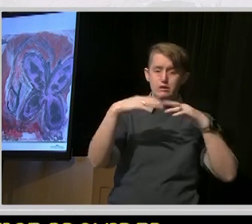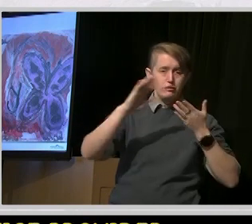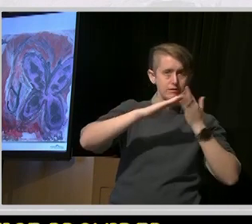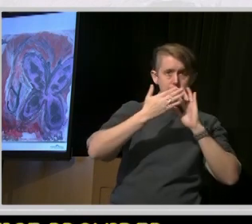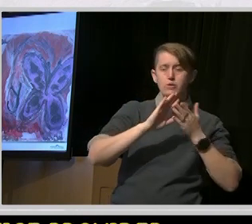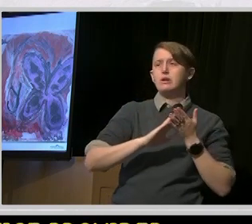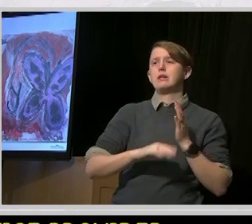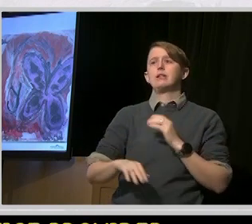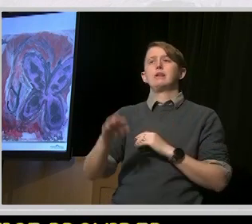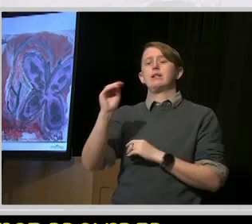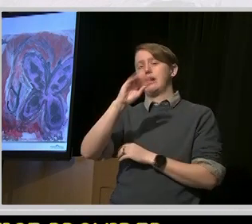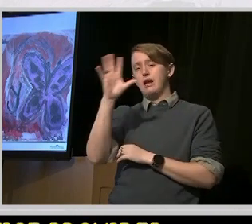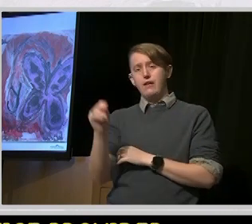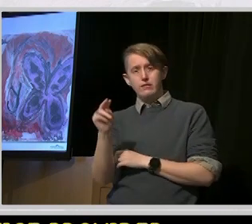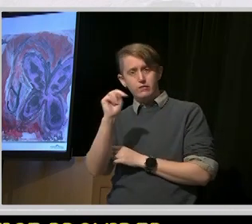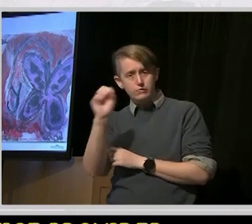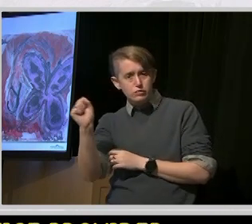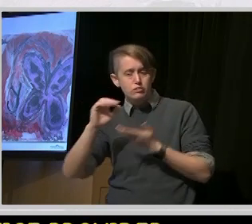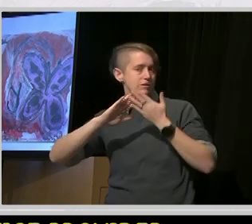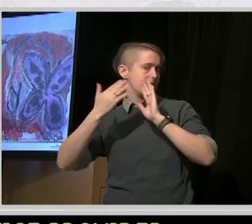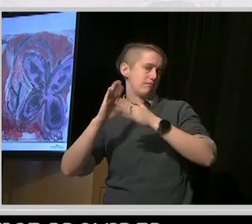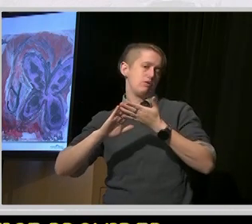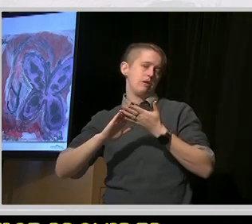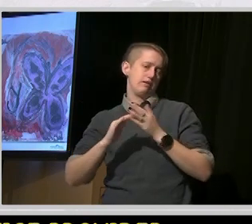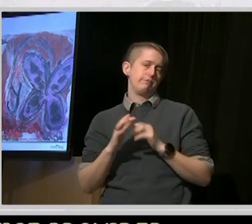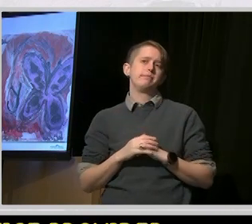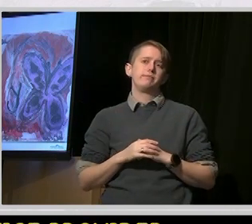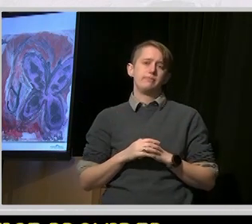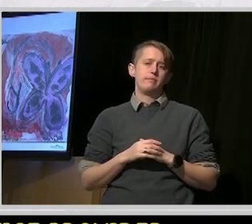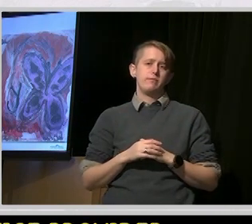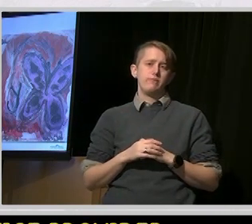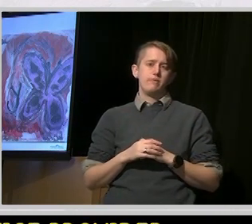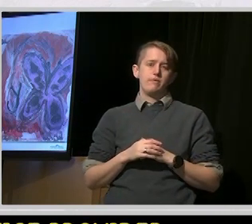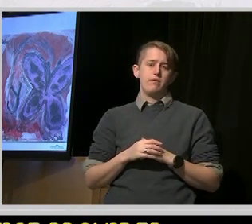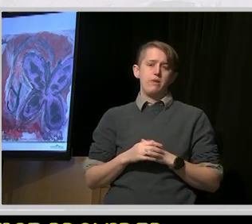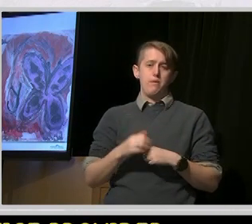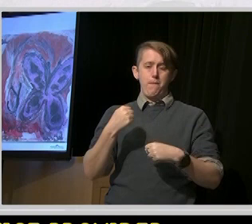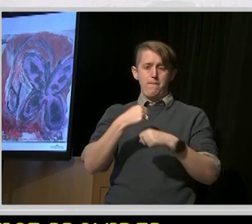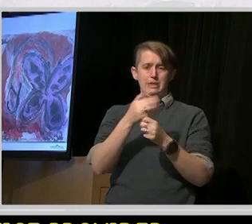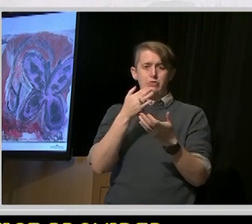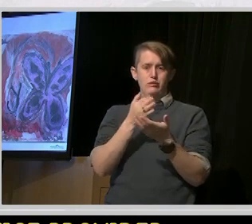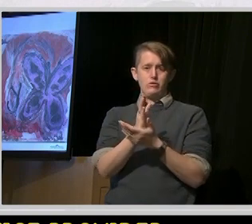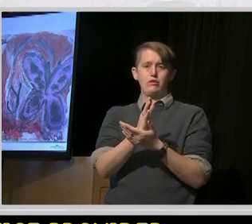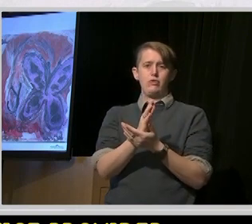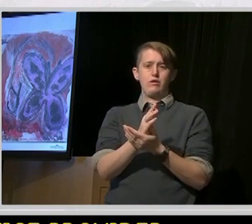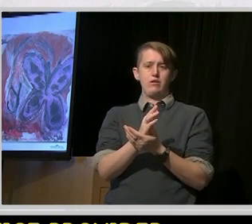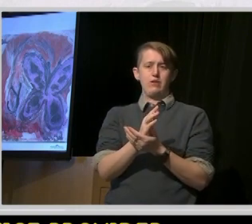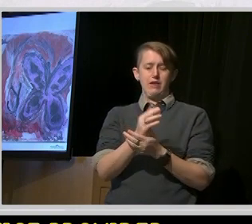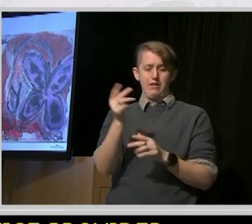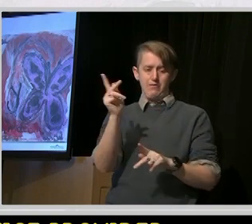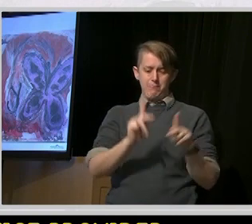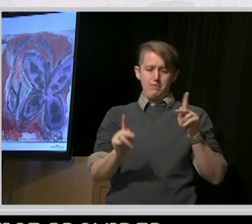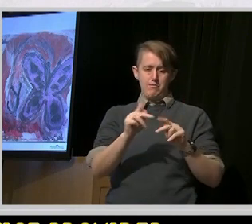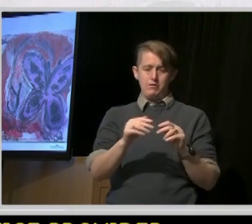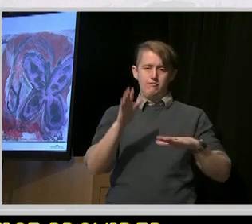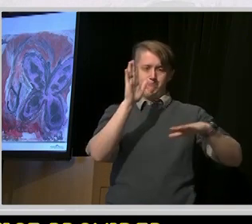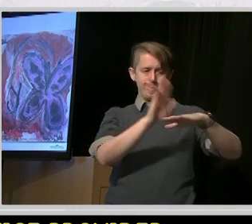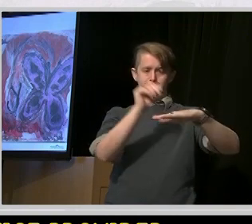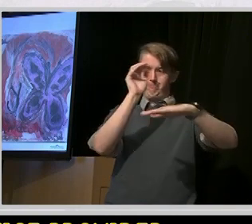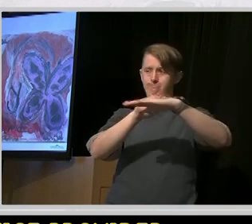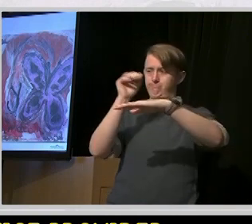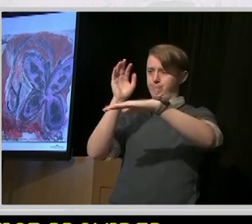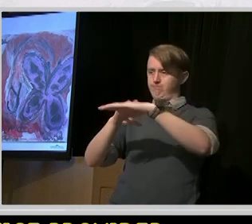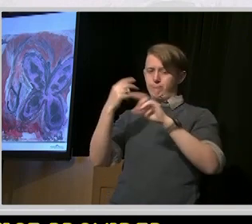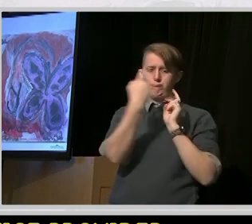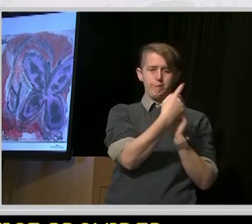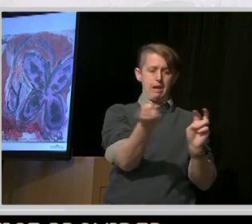African Nova Scotian community, to make sure that those voices are at the table. And the advisory group will look at